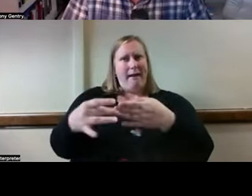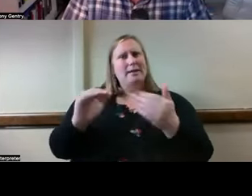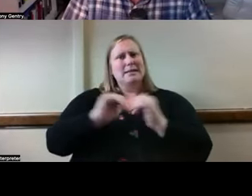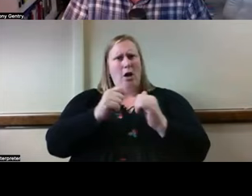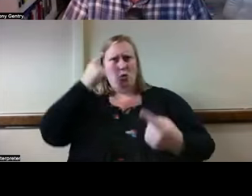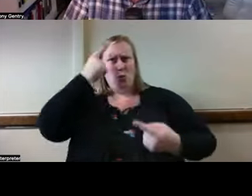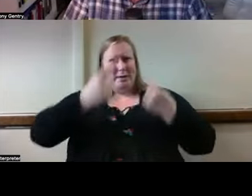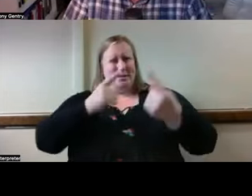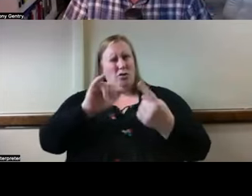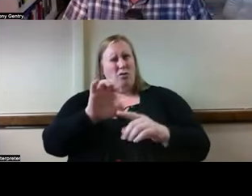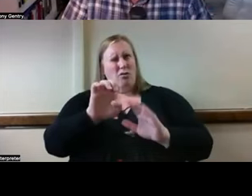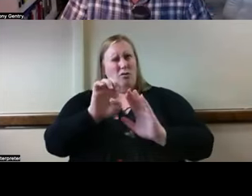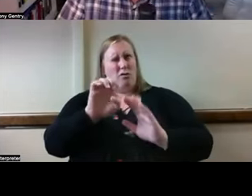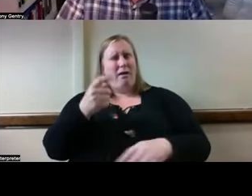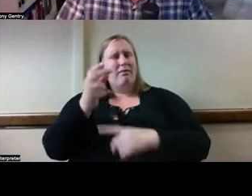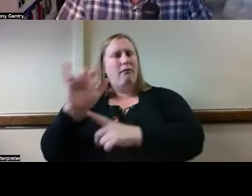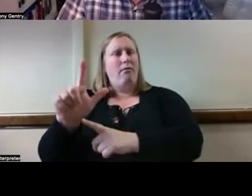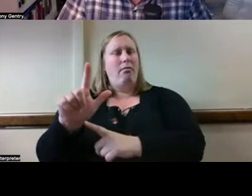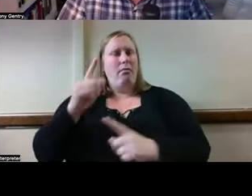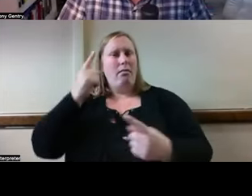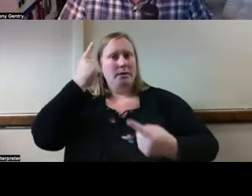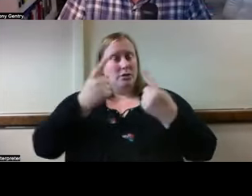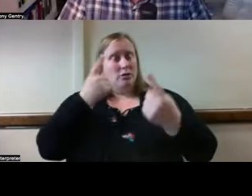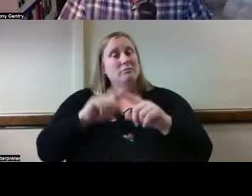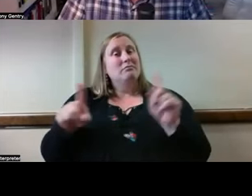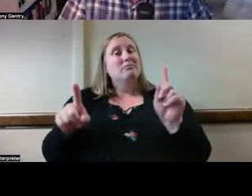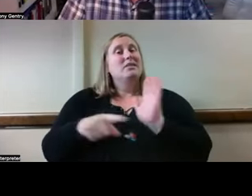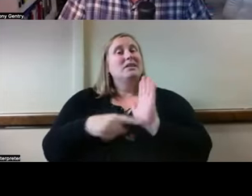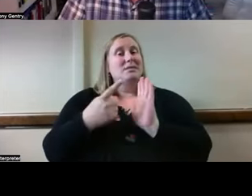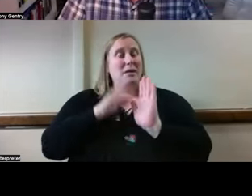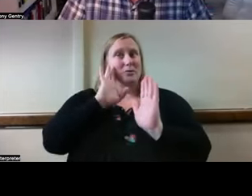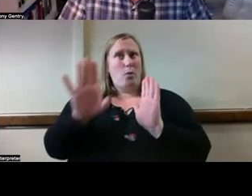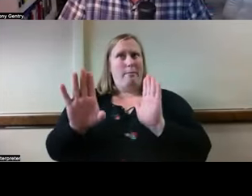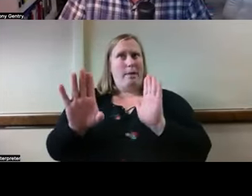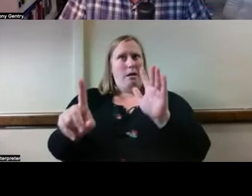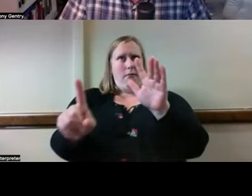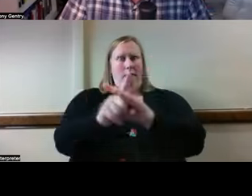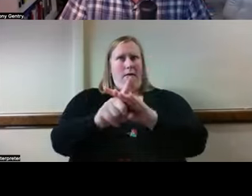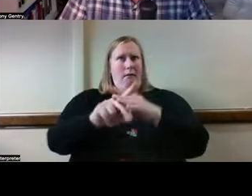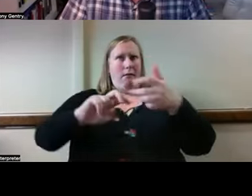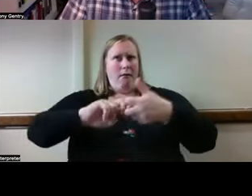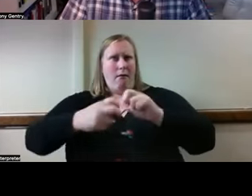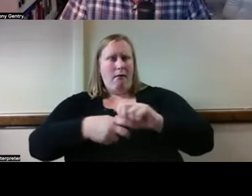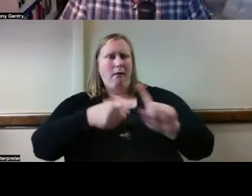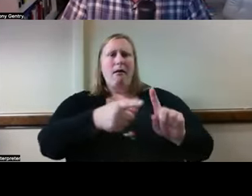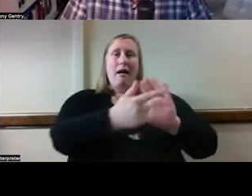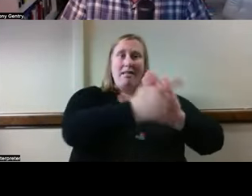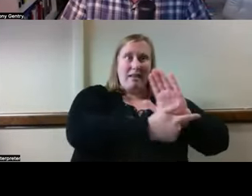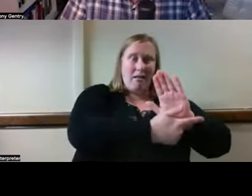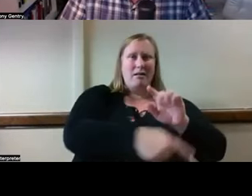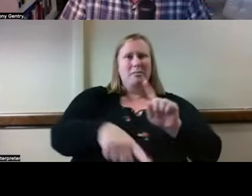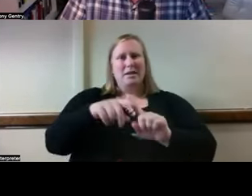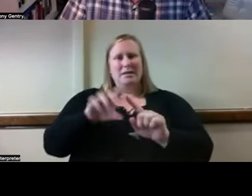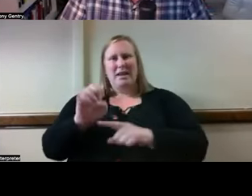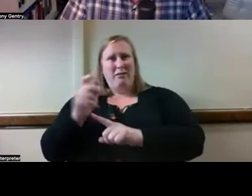considerations in your practice. However, there are difficulties that arise as there are legal dilemmas, there are also ethical dilemmas.